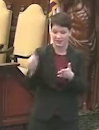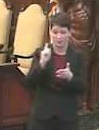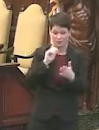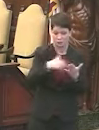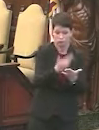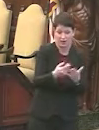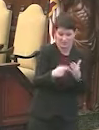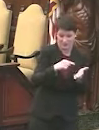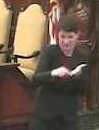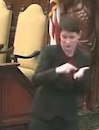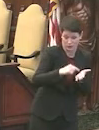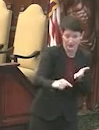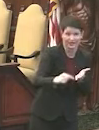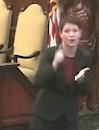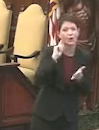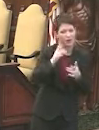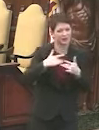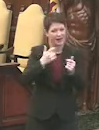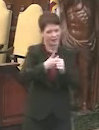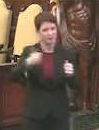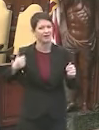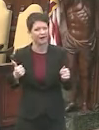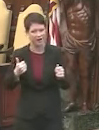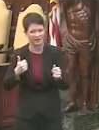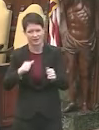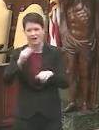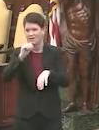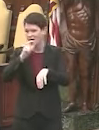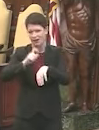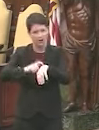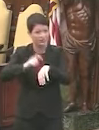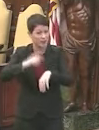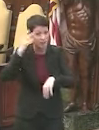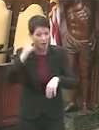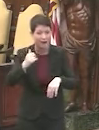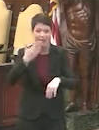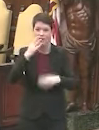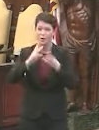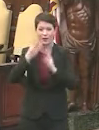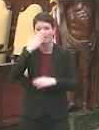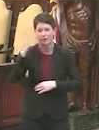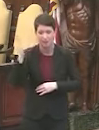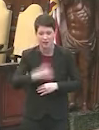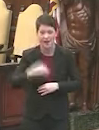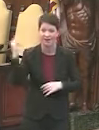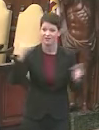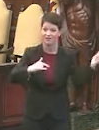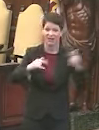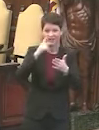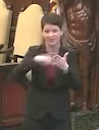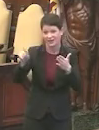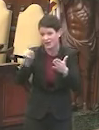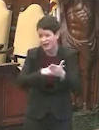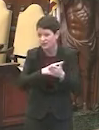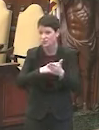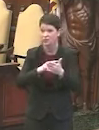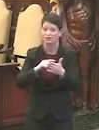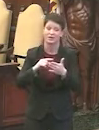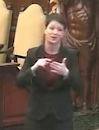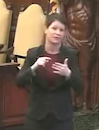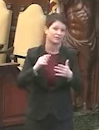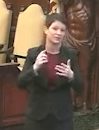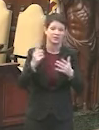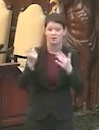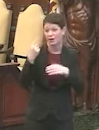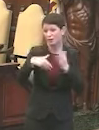delivery this week are likely to not arrive as scheduled because the bad weather has caused flight cancellations. They may arrive